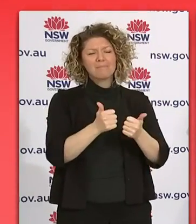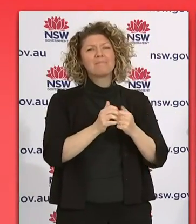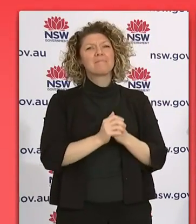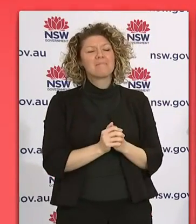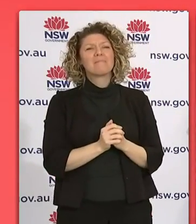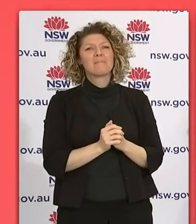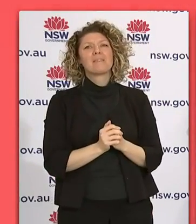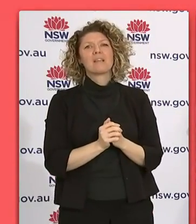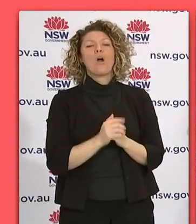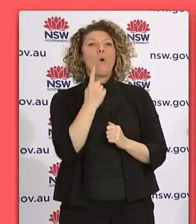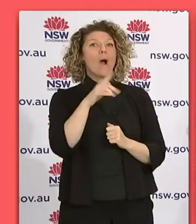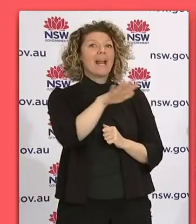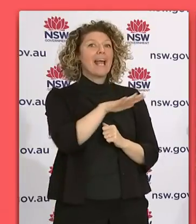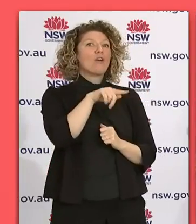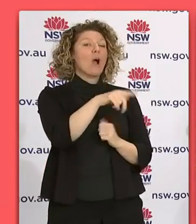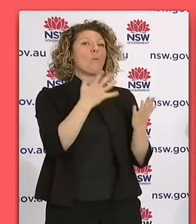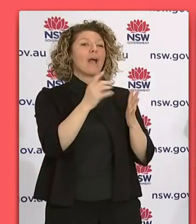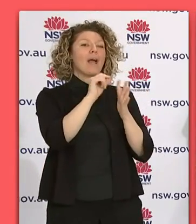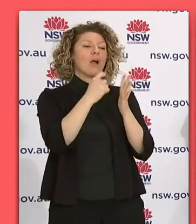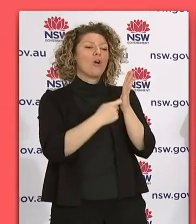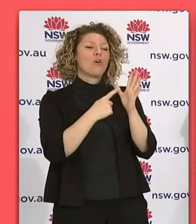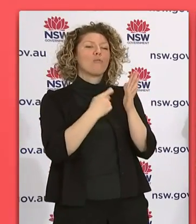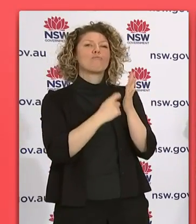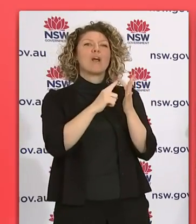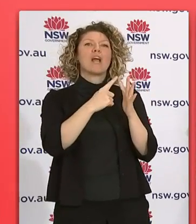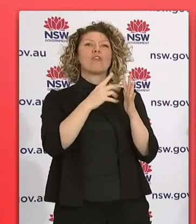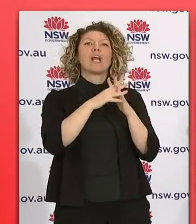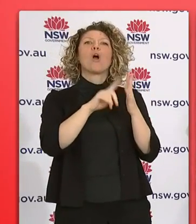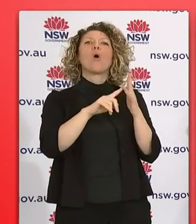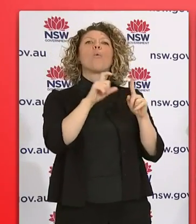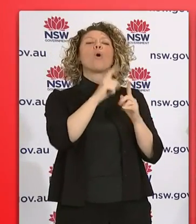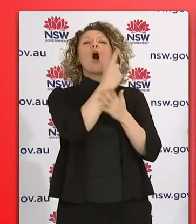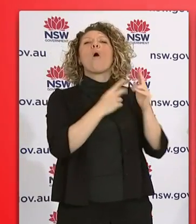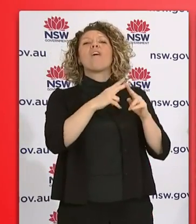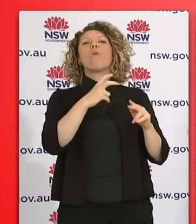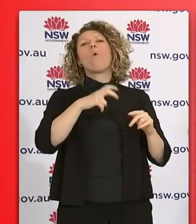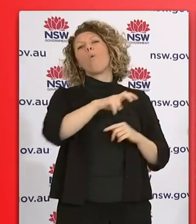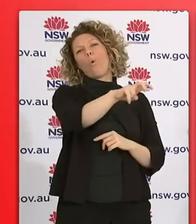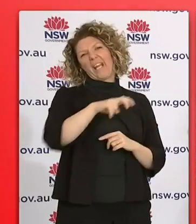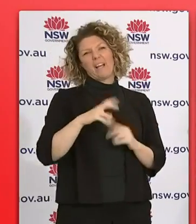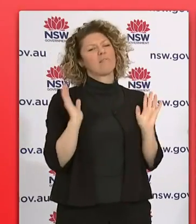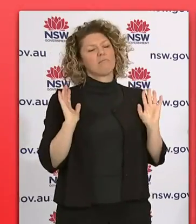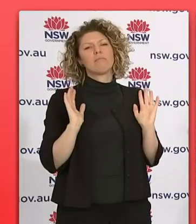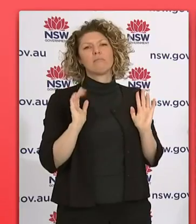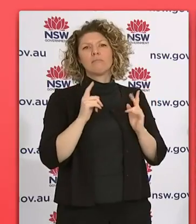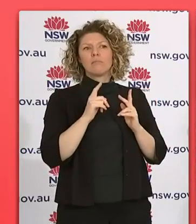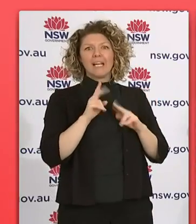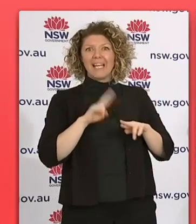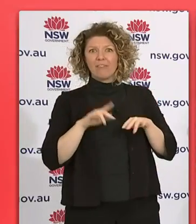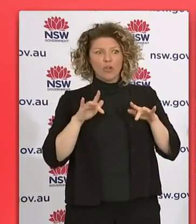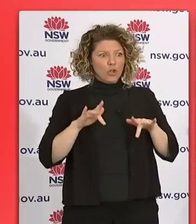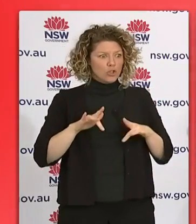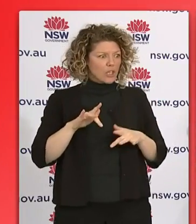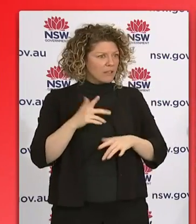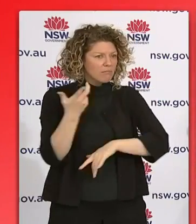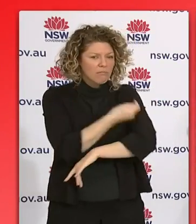that the one location in Prairie Wood will maintain its status as a walking centre. So if you're a tradie or a construction worker, you haven't already got a jab and you